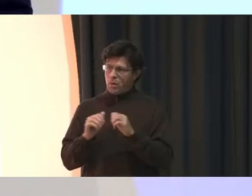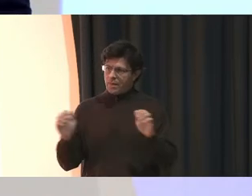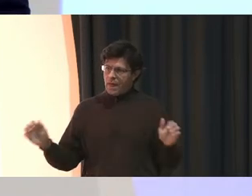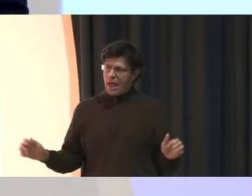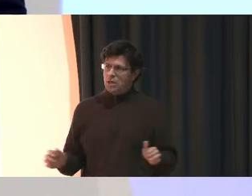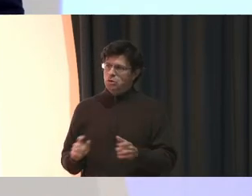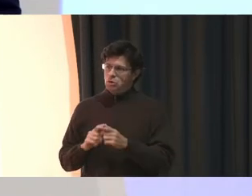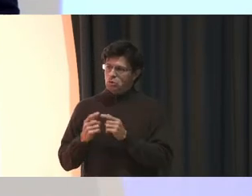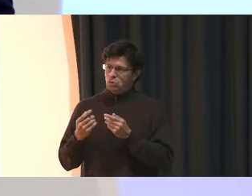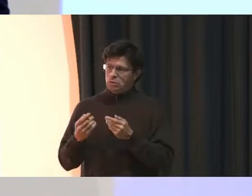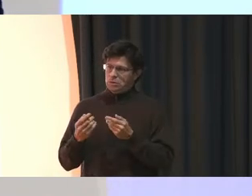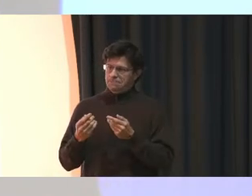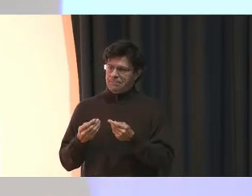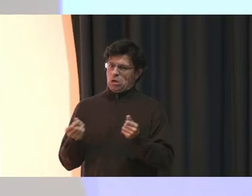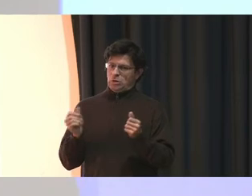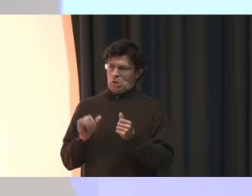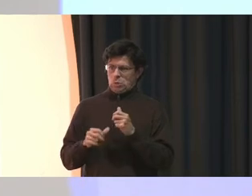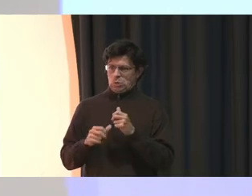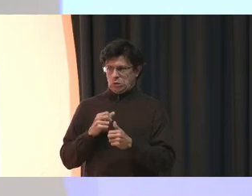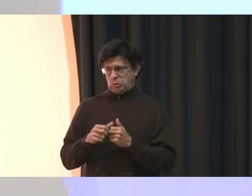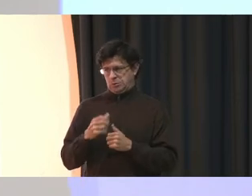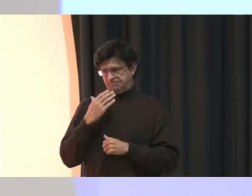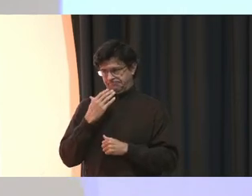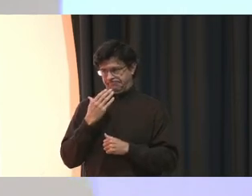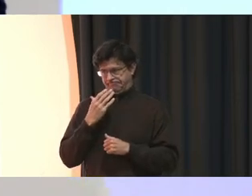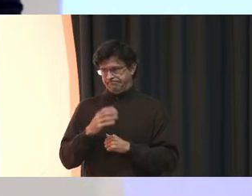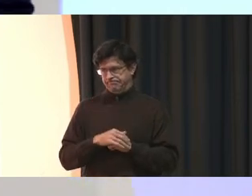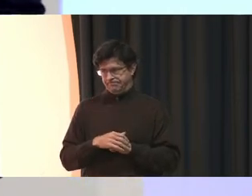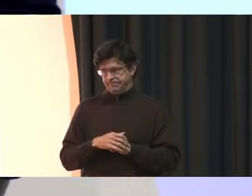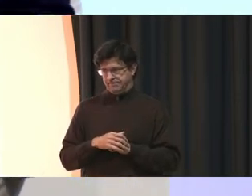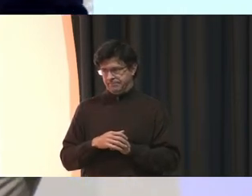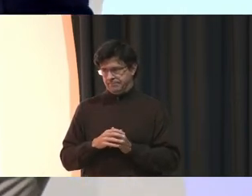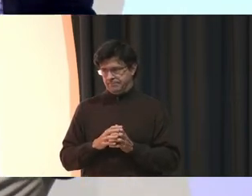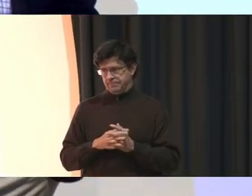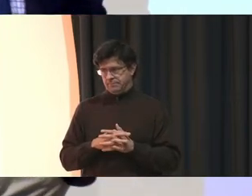to address many of the issues. Thank you. Yep.